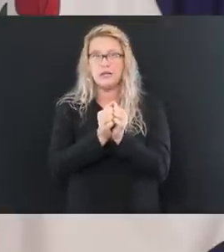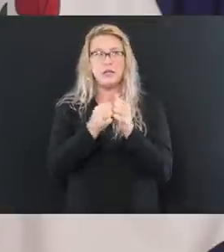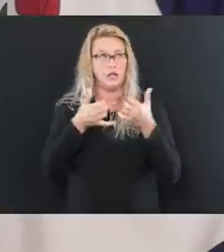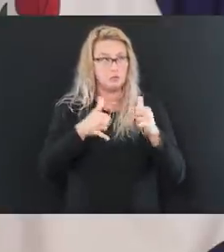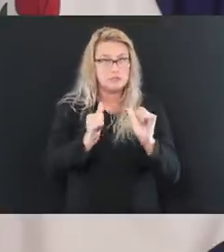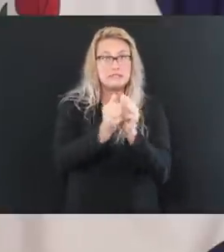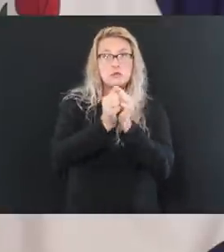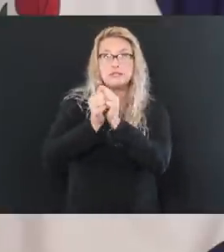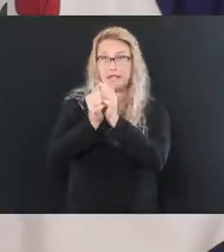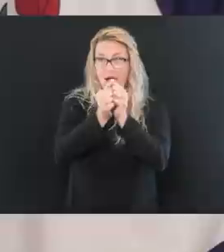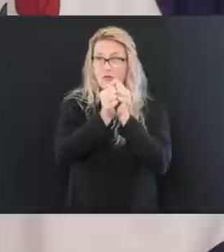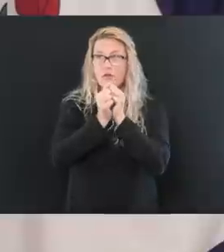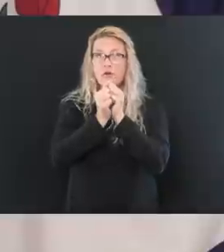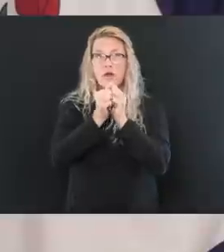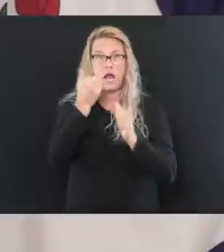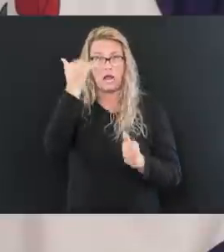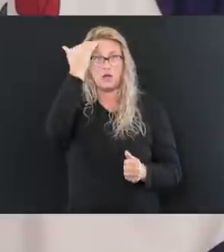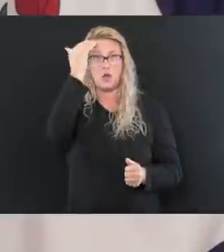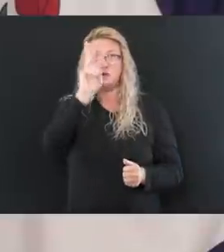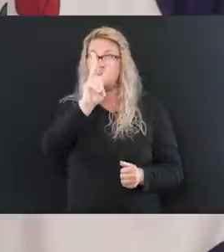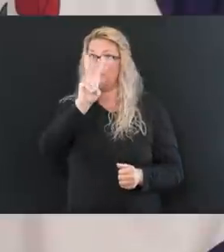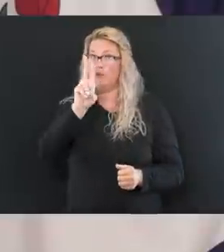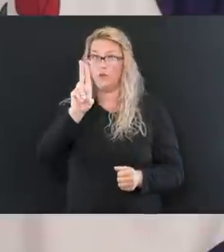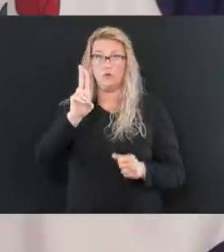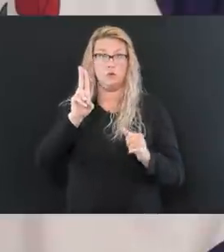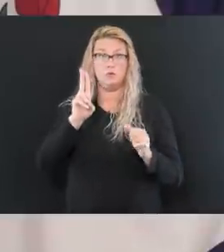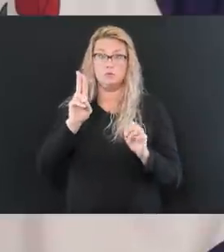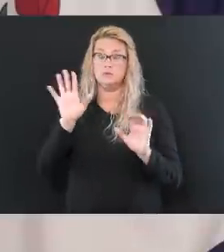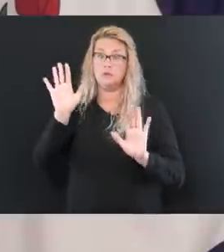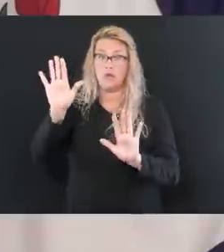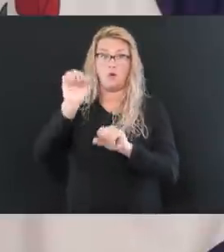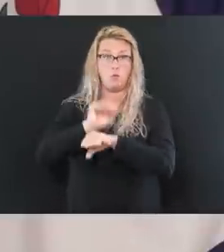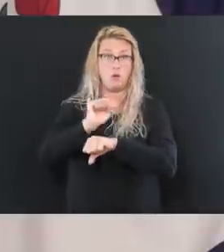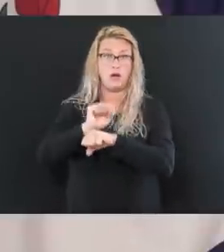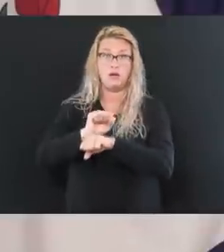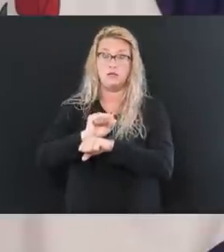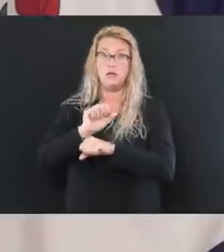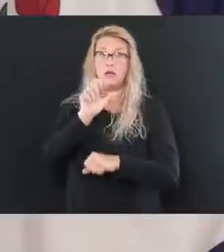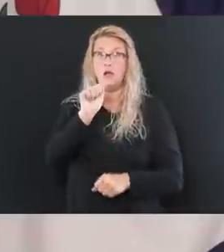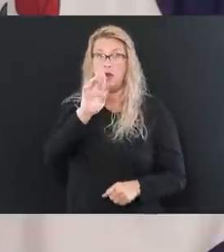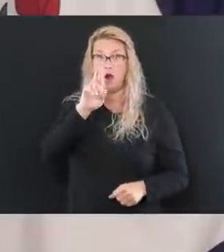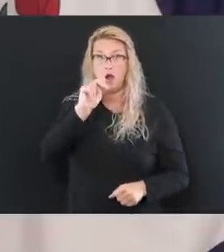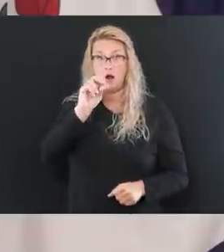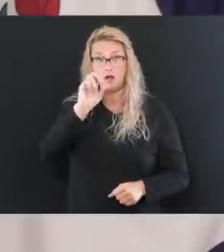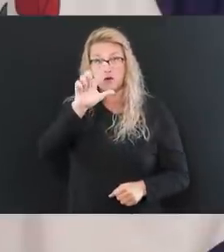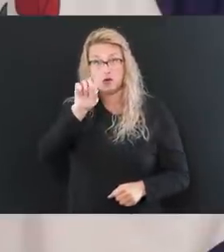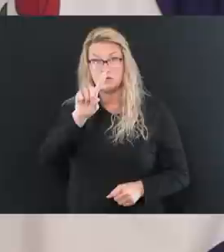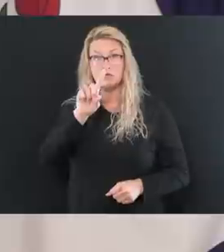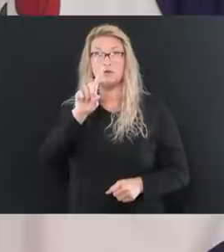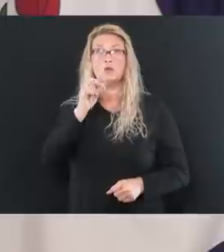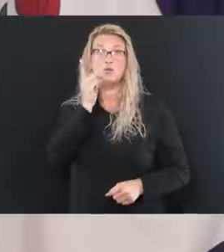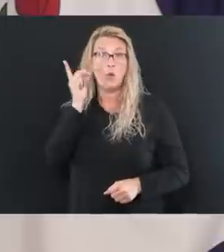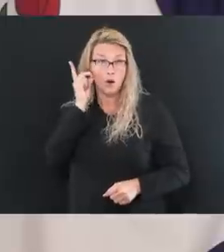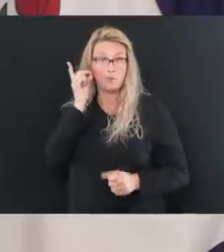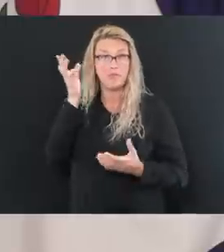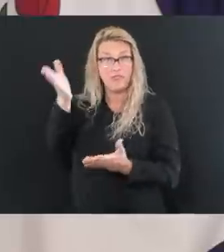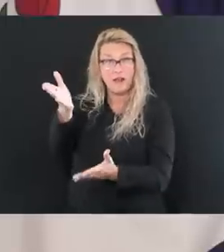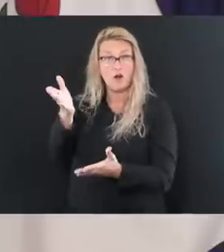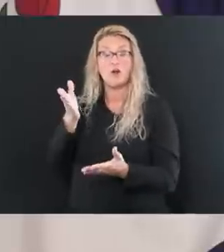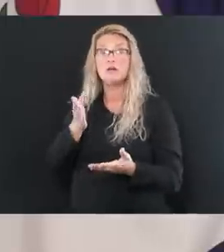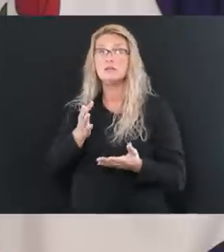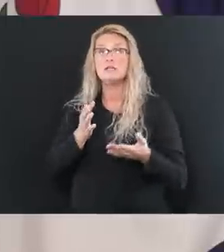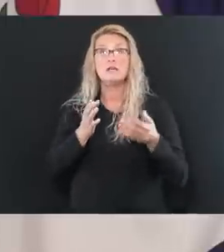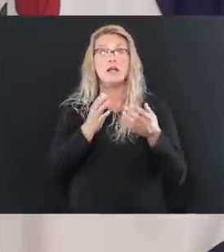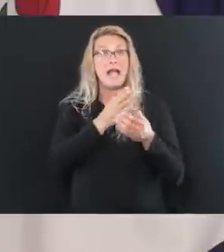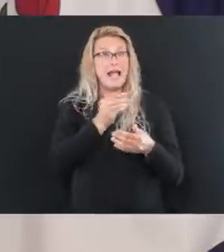work together. And I know WVU has done incredible work with Arnold and, and you know, and, and what they're doing there. And